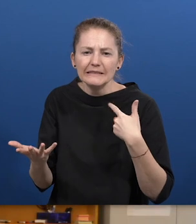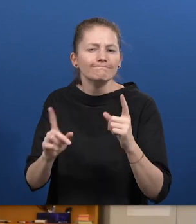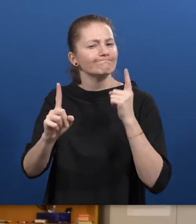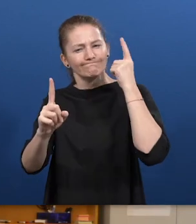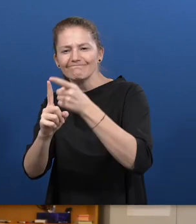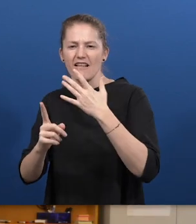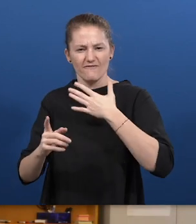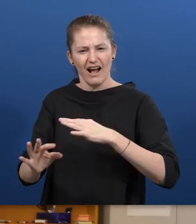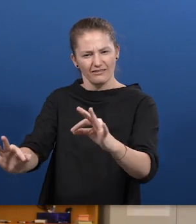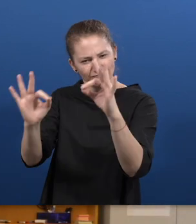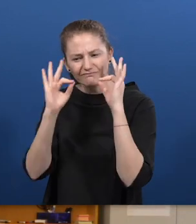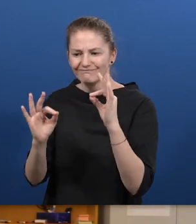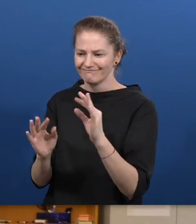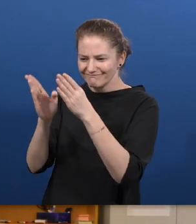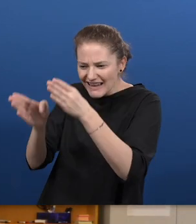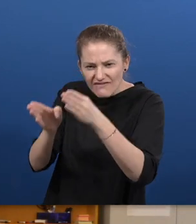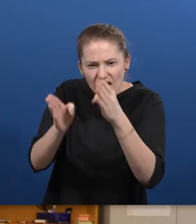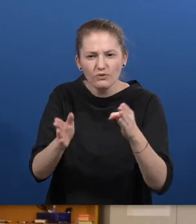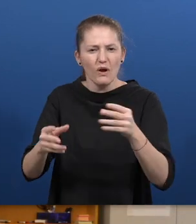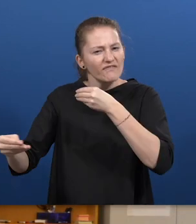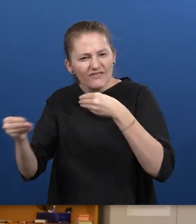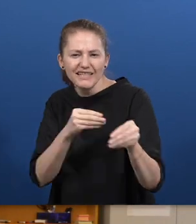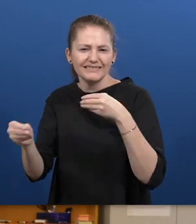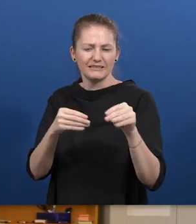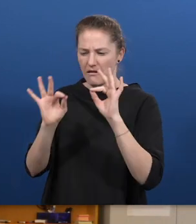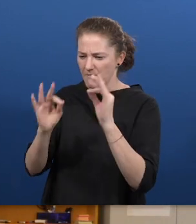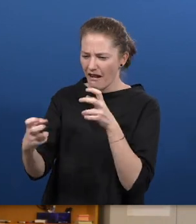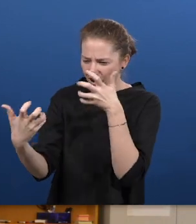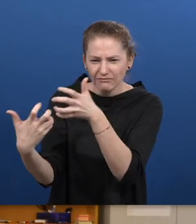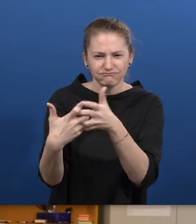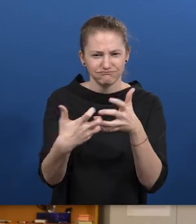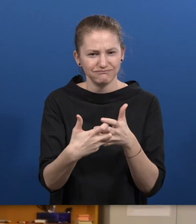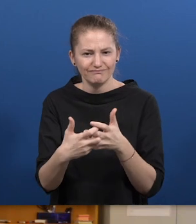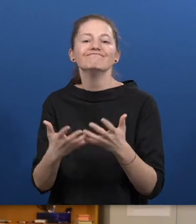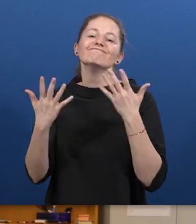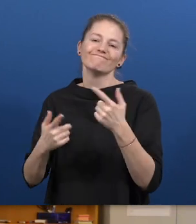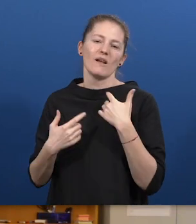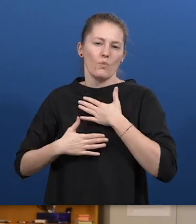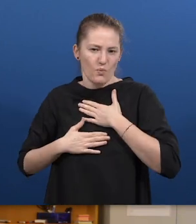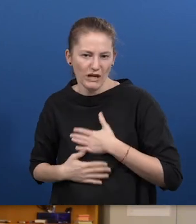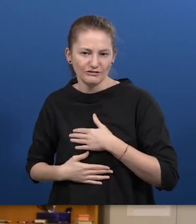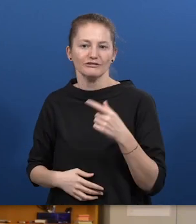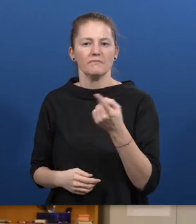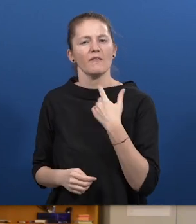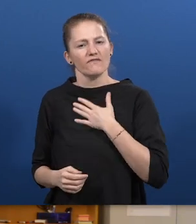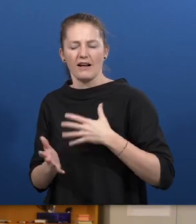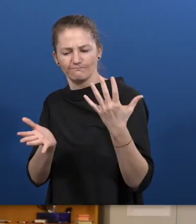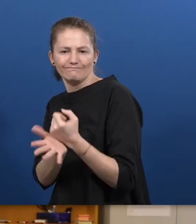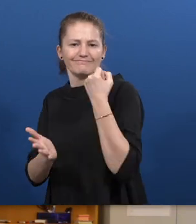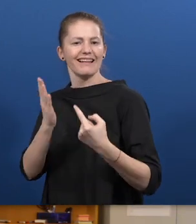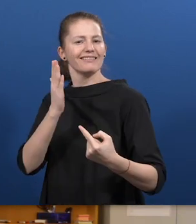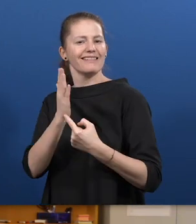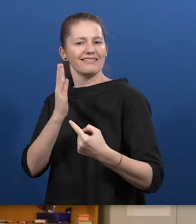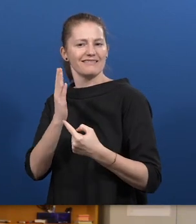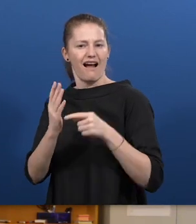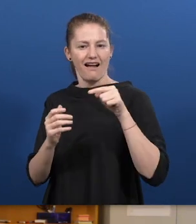videos was pretty complicated. It is our aim to teach as individual, flexible and need-orientated as possible. That is